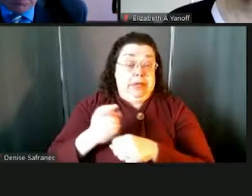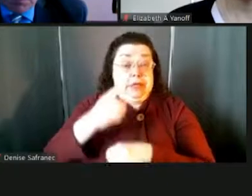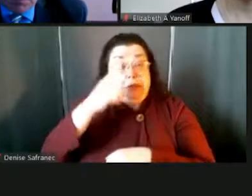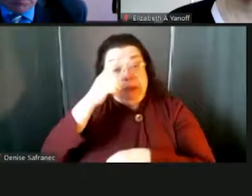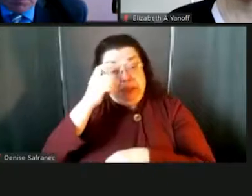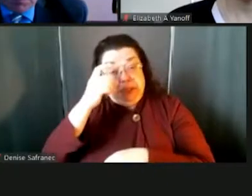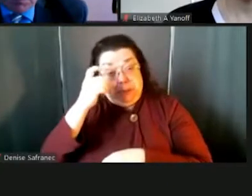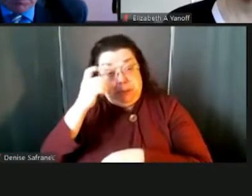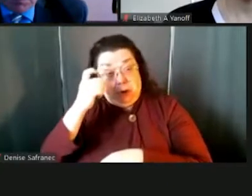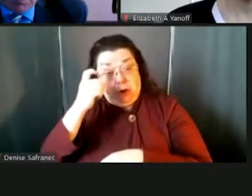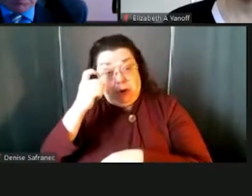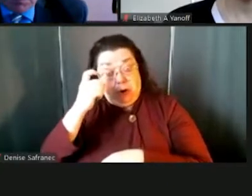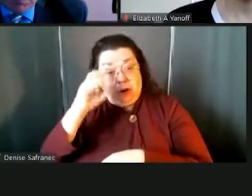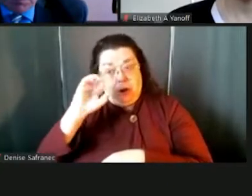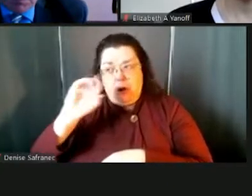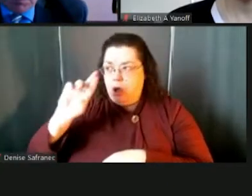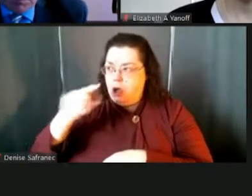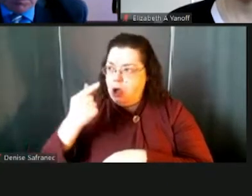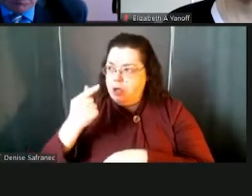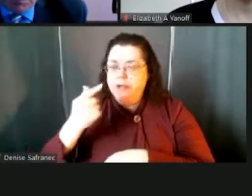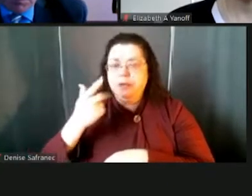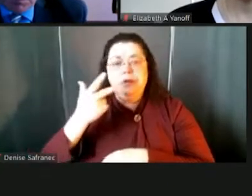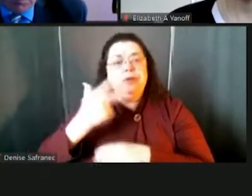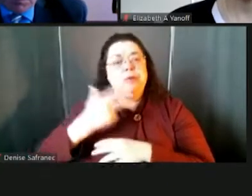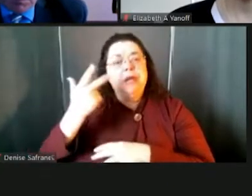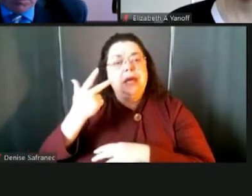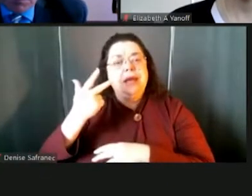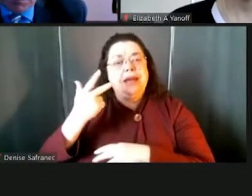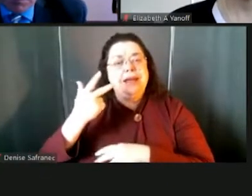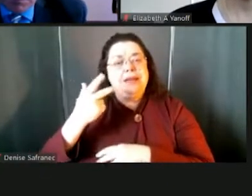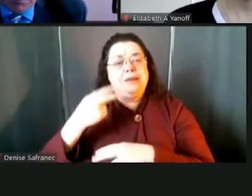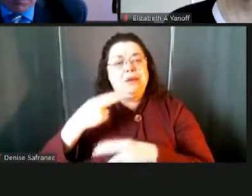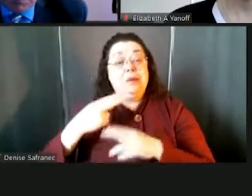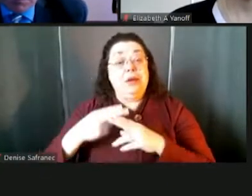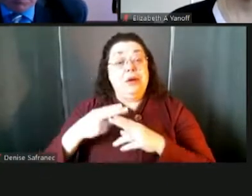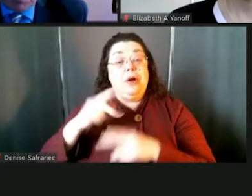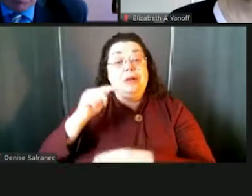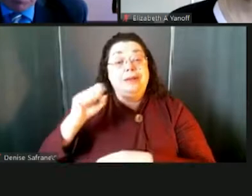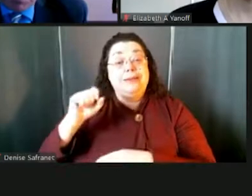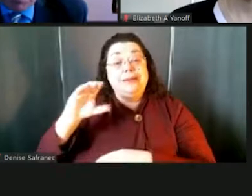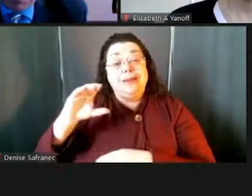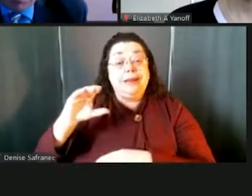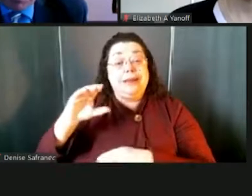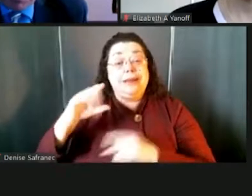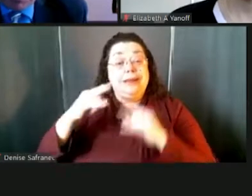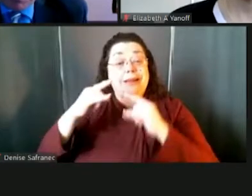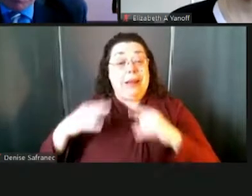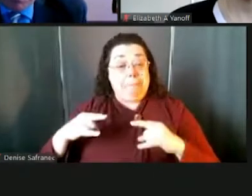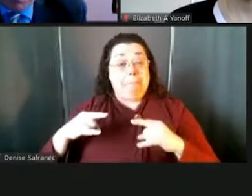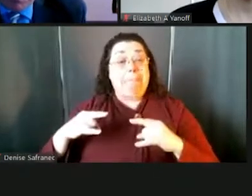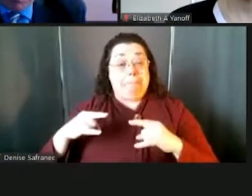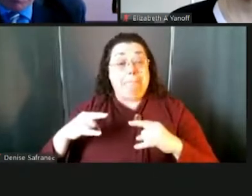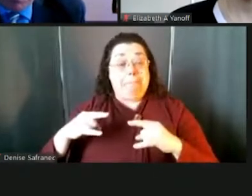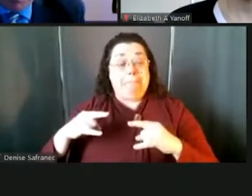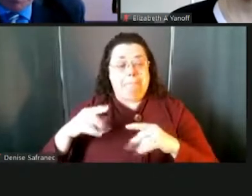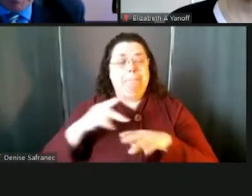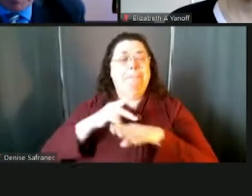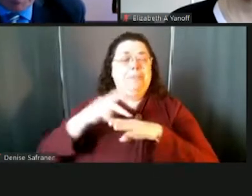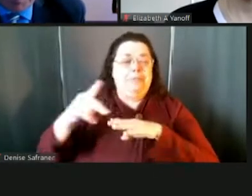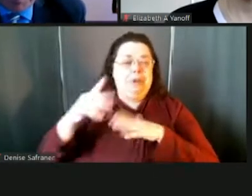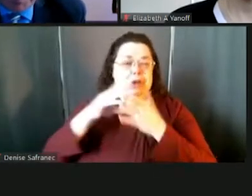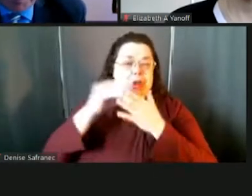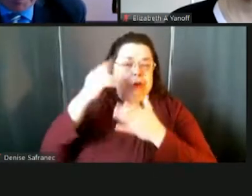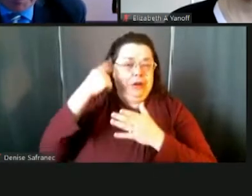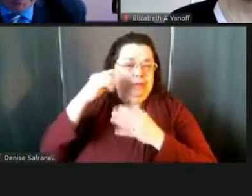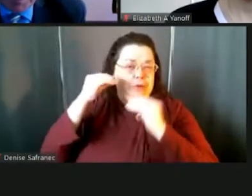coming summers in August, we have three days of what we call tech camp, which is three straight days of professional, professional learning for